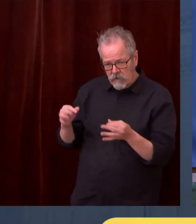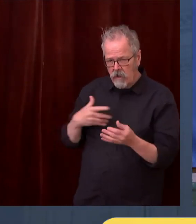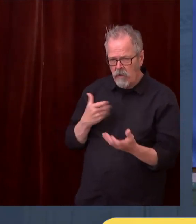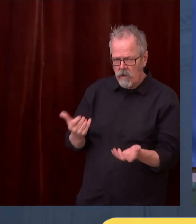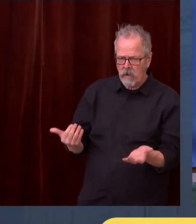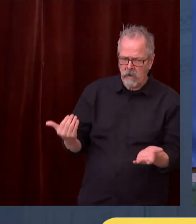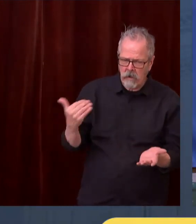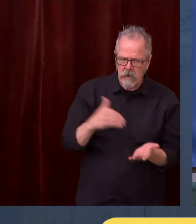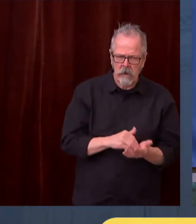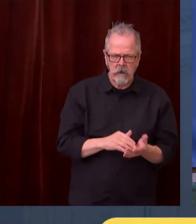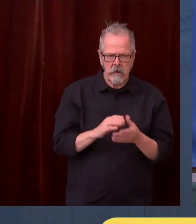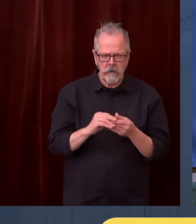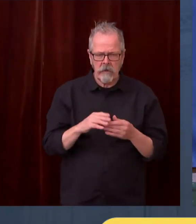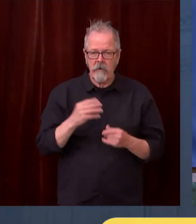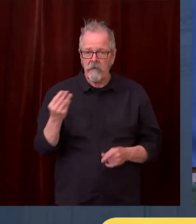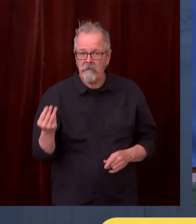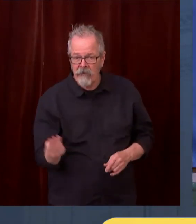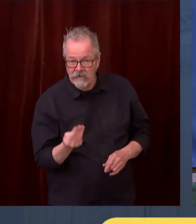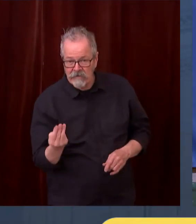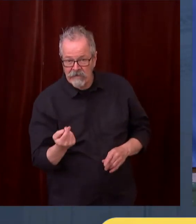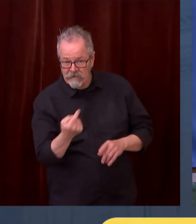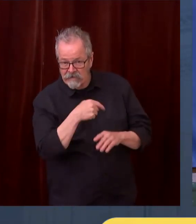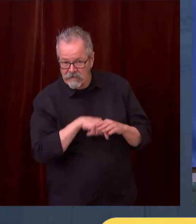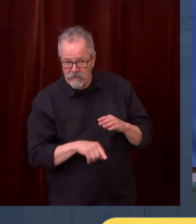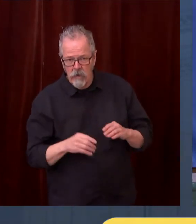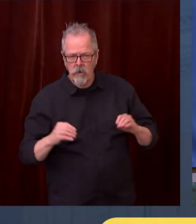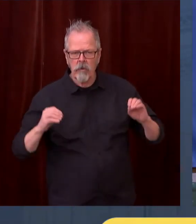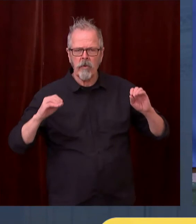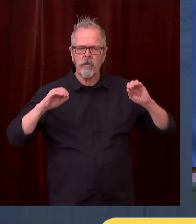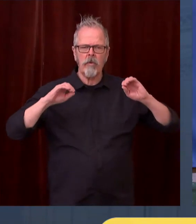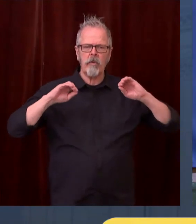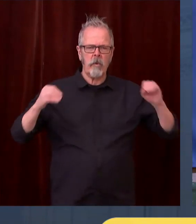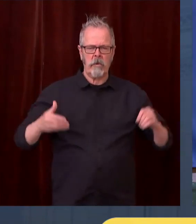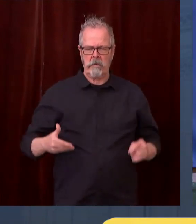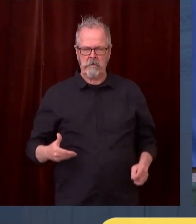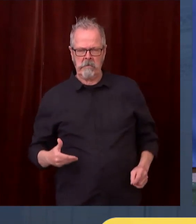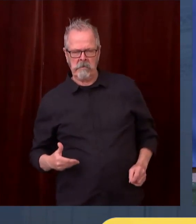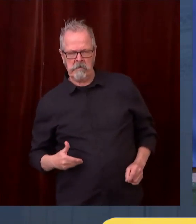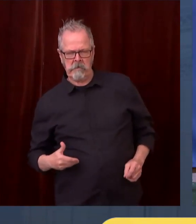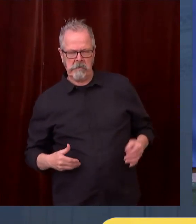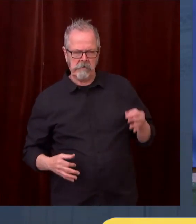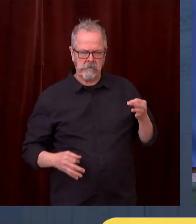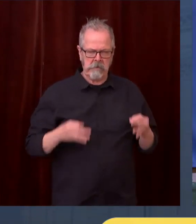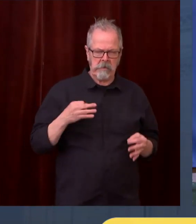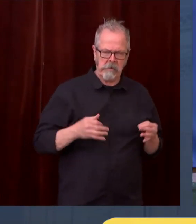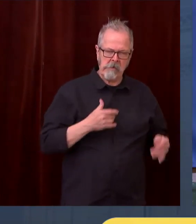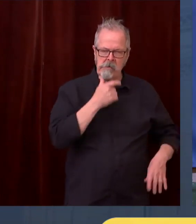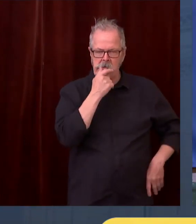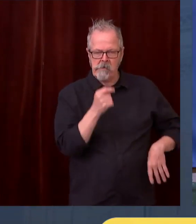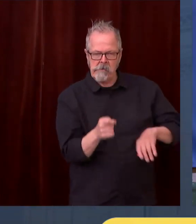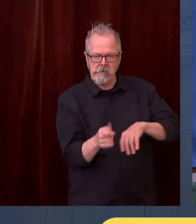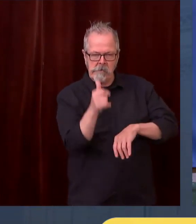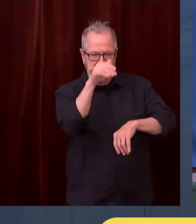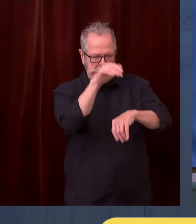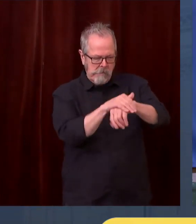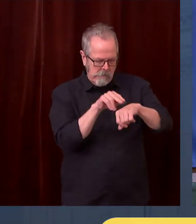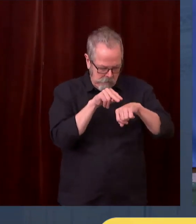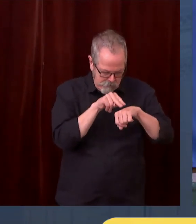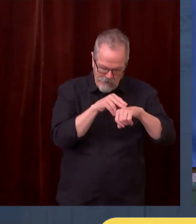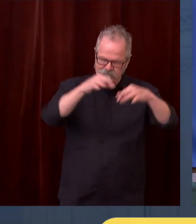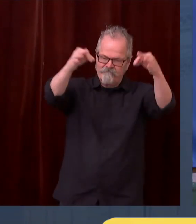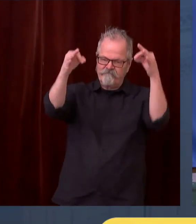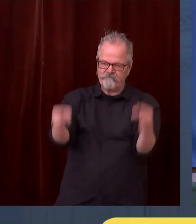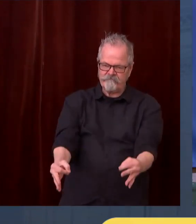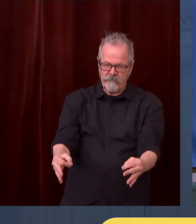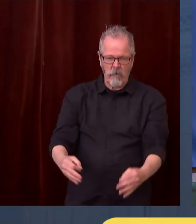Monday. I will not be making a Judgment Monday. We are just going to count numbers Monday. In public, you will be able to look at